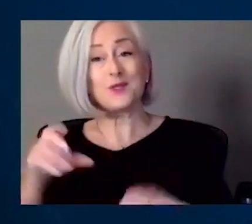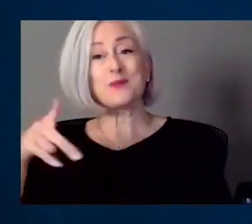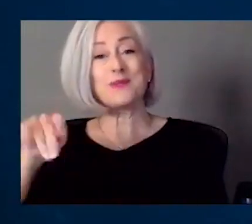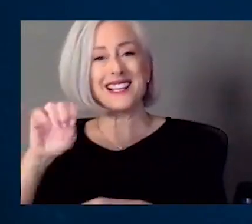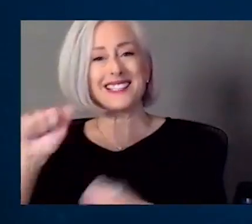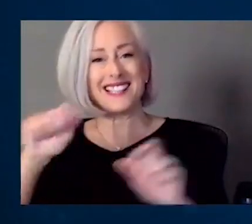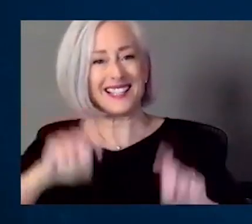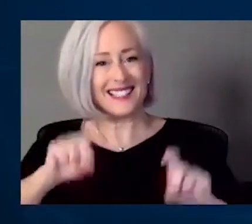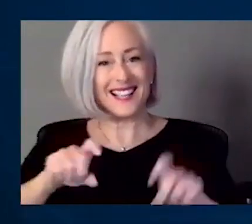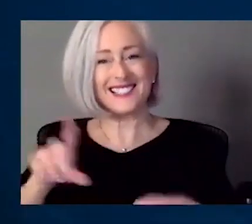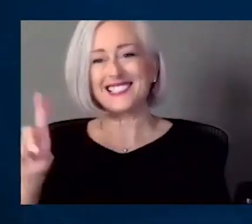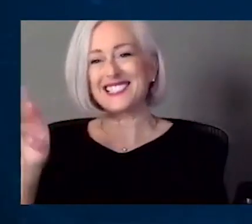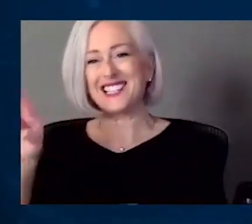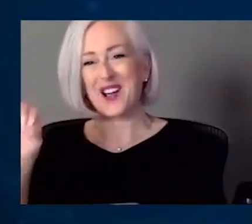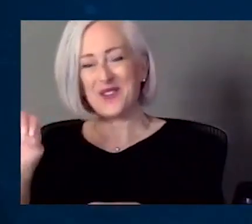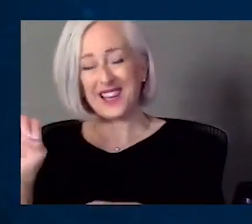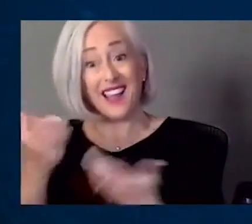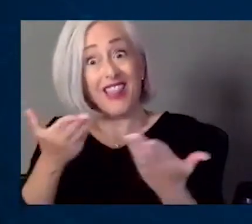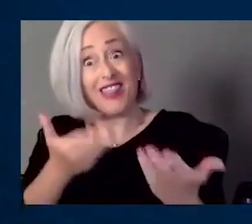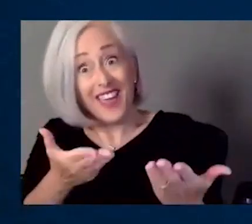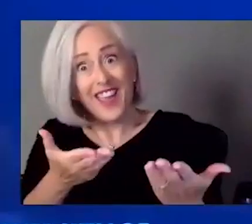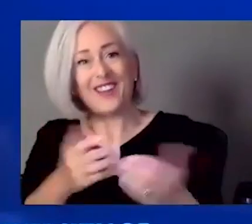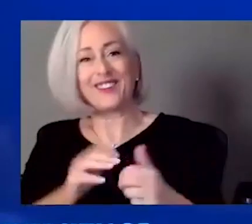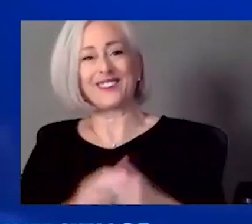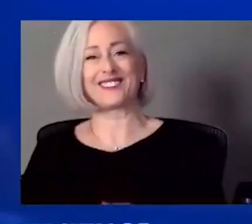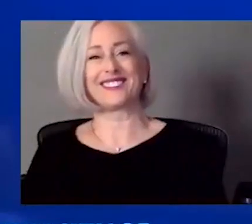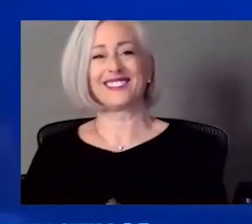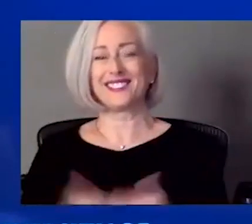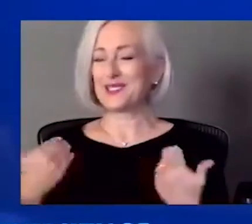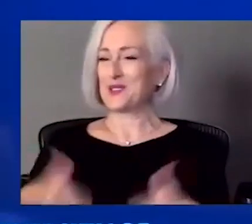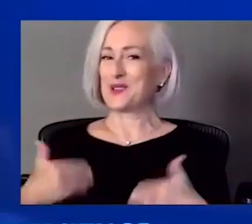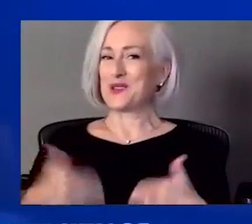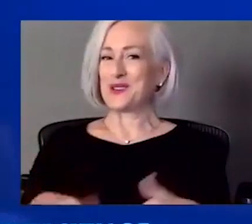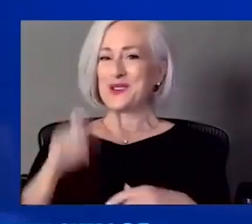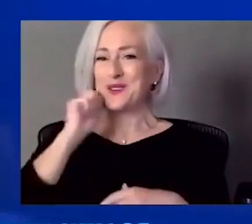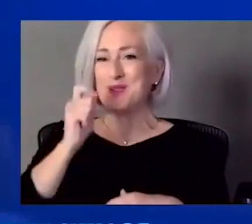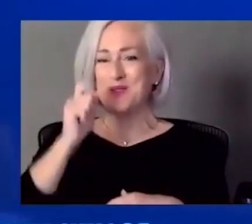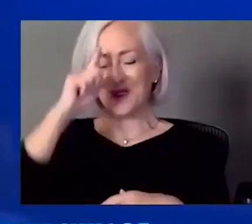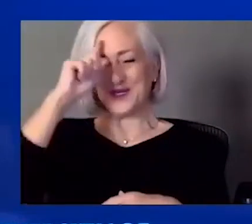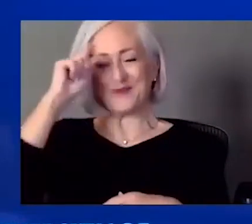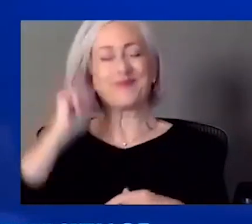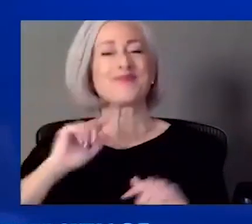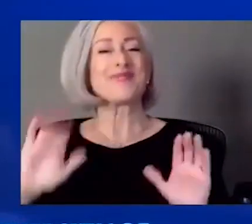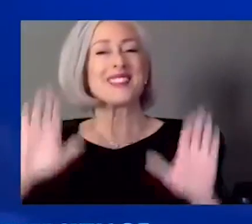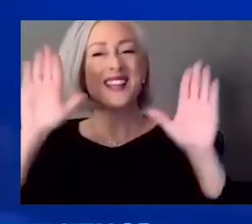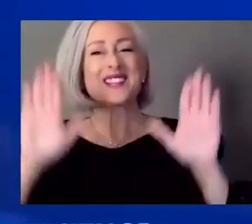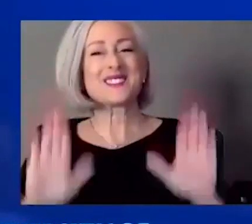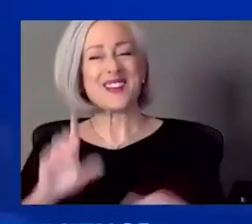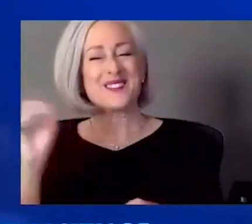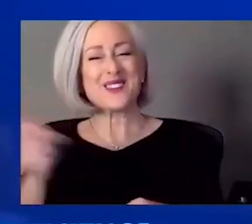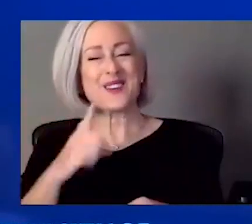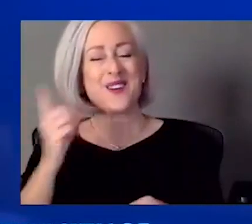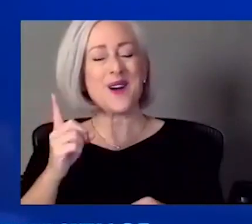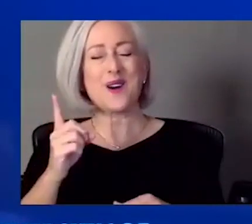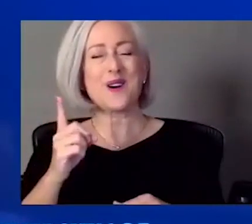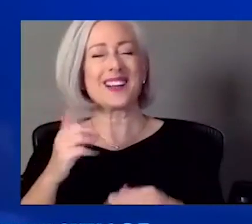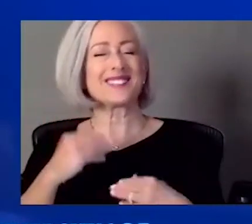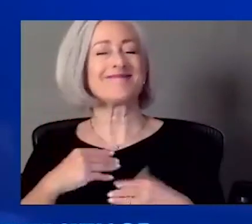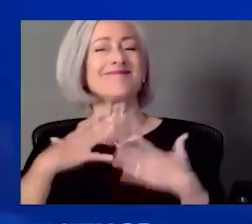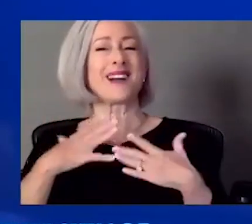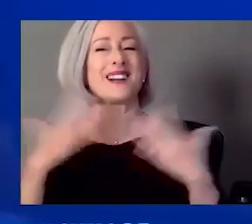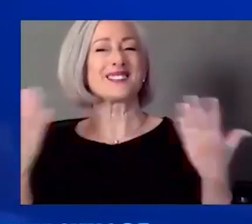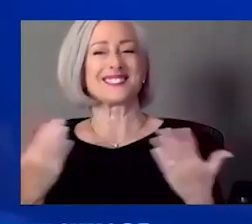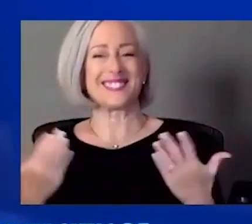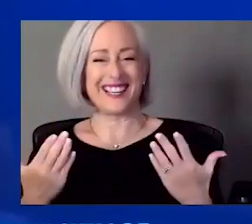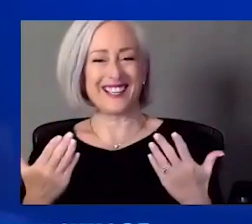DREs on site. good. That's good. You know, that's great. And you are always a bright spot here at the health system and in the ID, uh, clinic